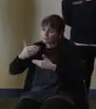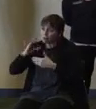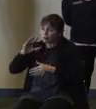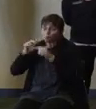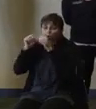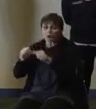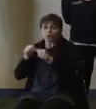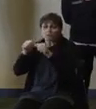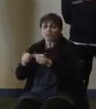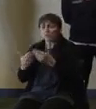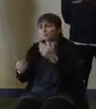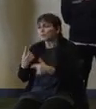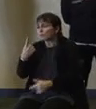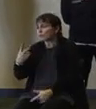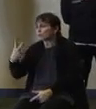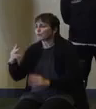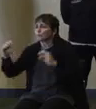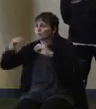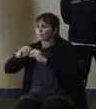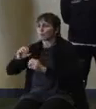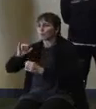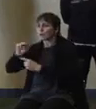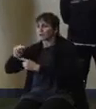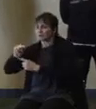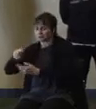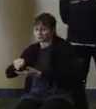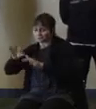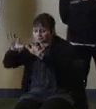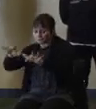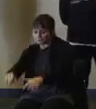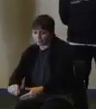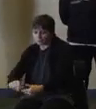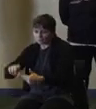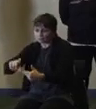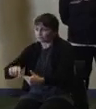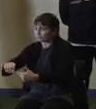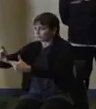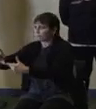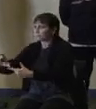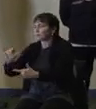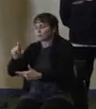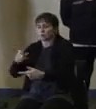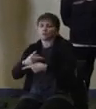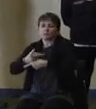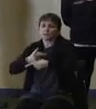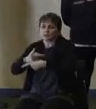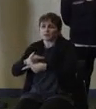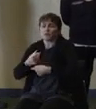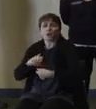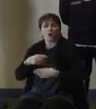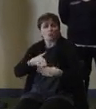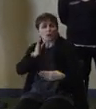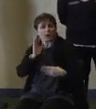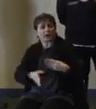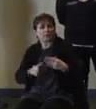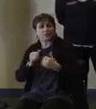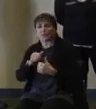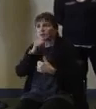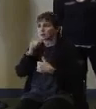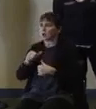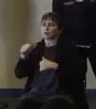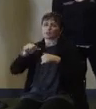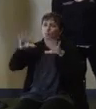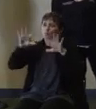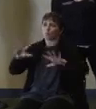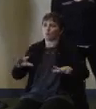two of snow. So still need to proceed with caution out there. And I'll just close on a non-storm related